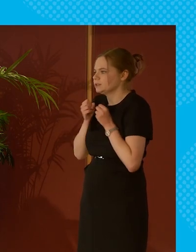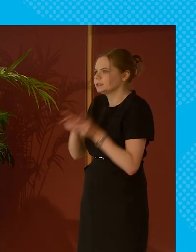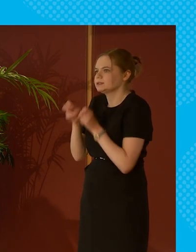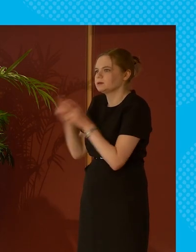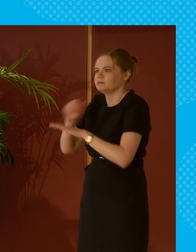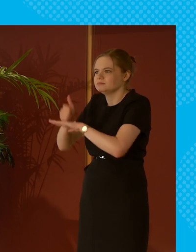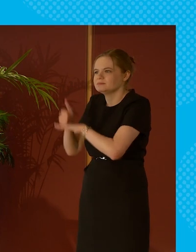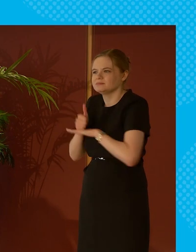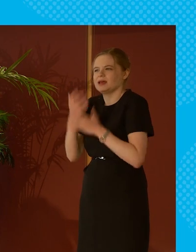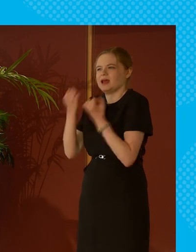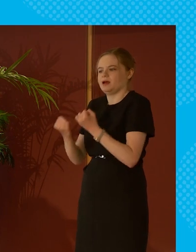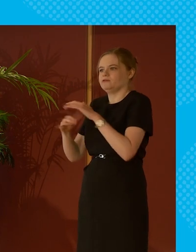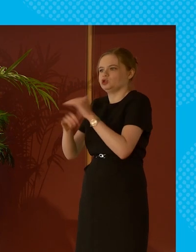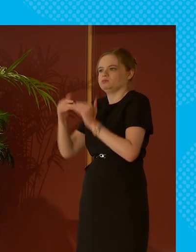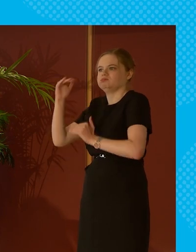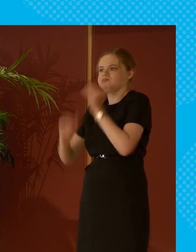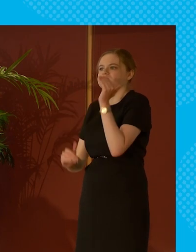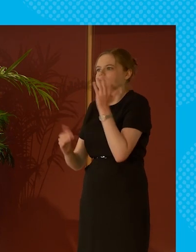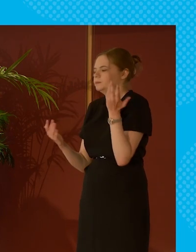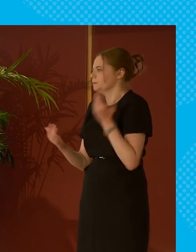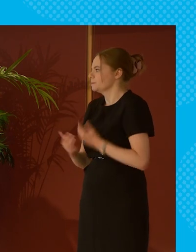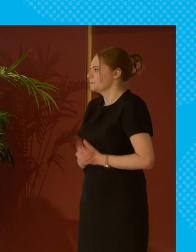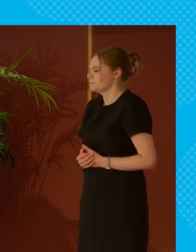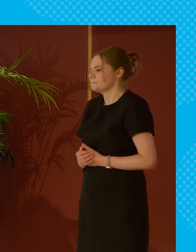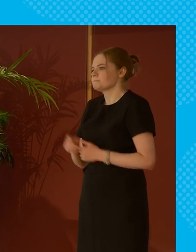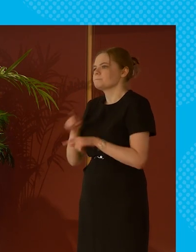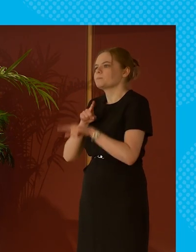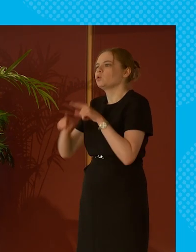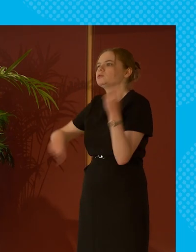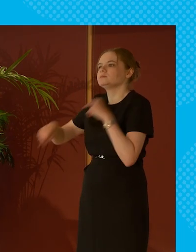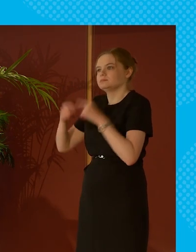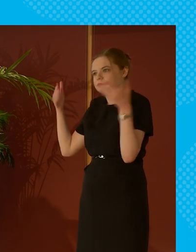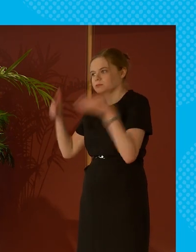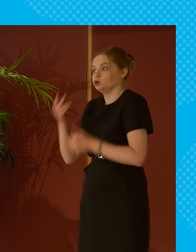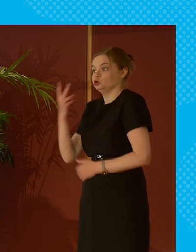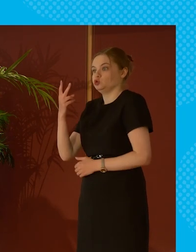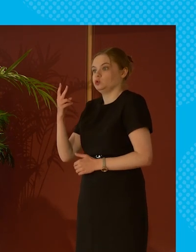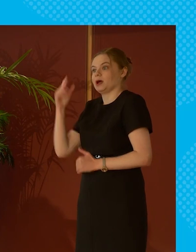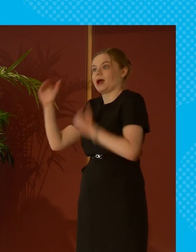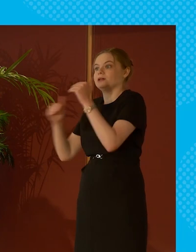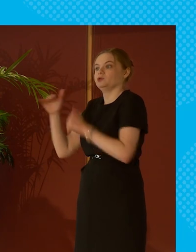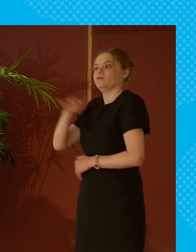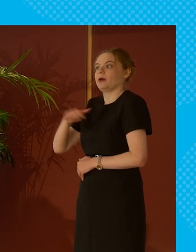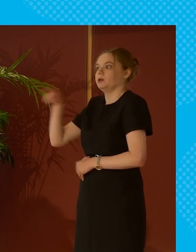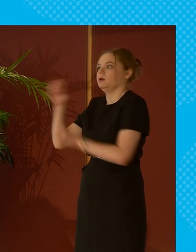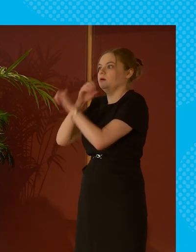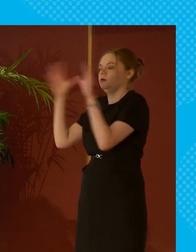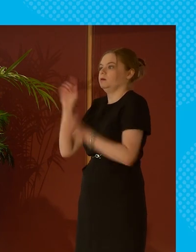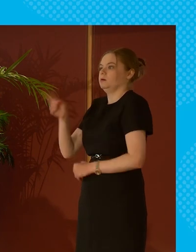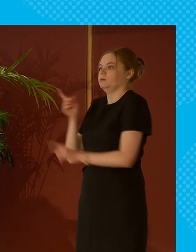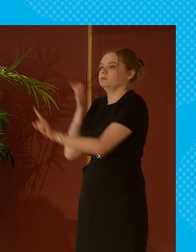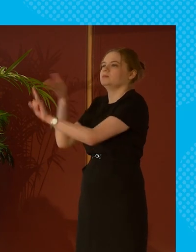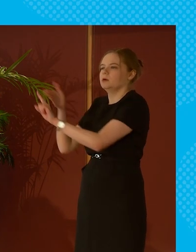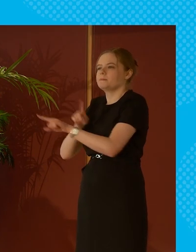our systems and structures in place the fact that most things are still geared around a model of a two adult family you know most